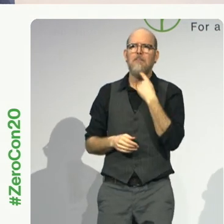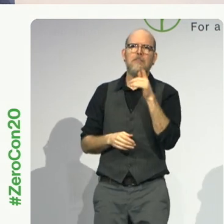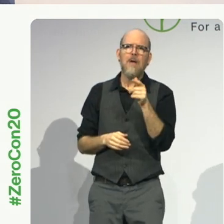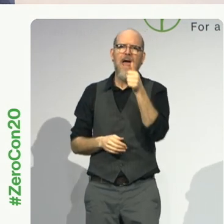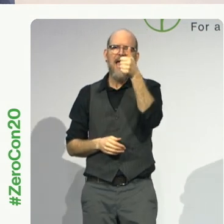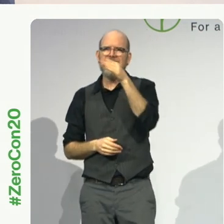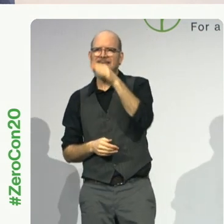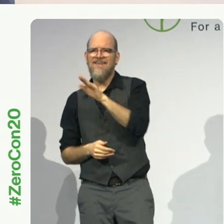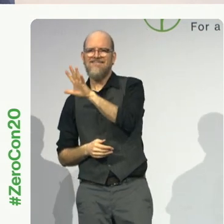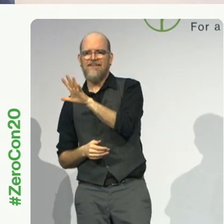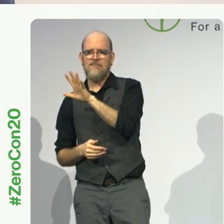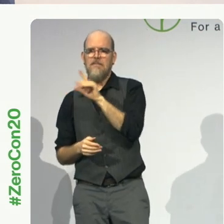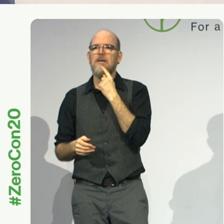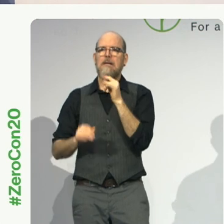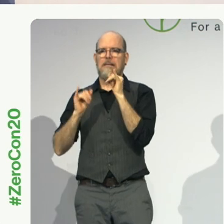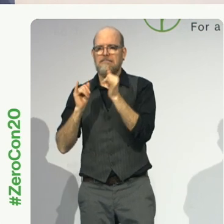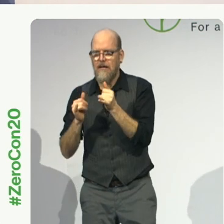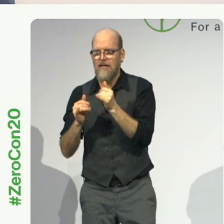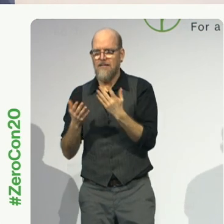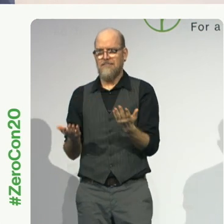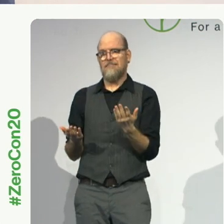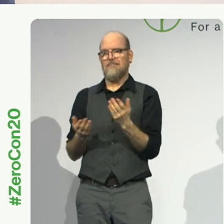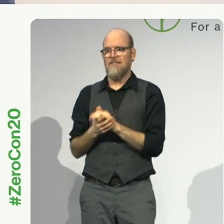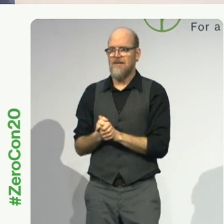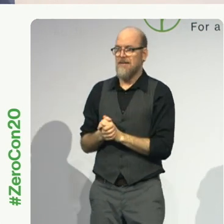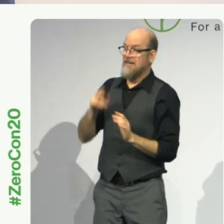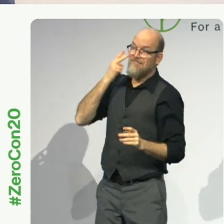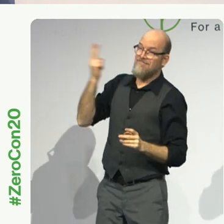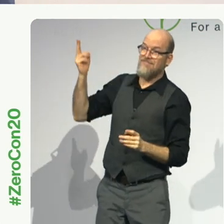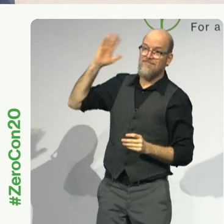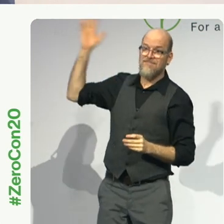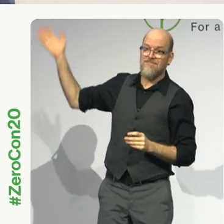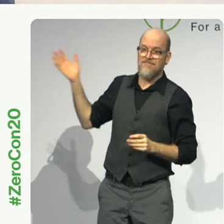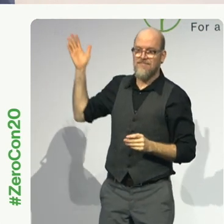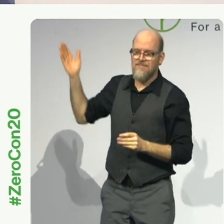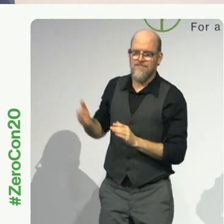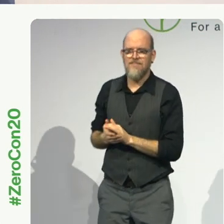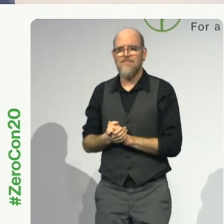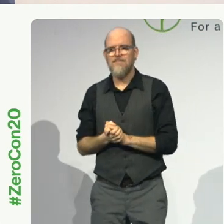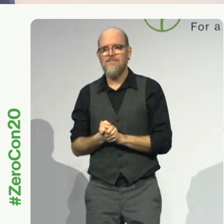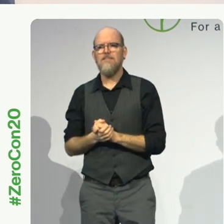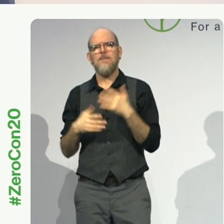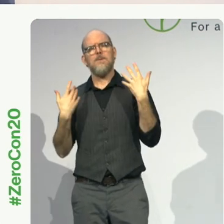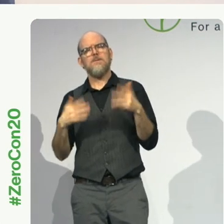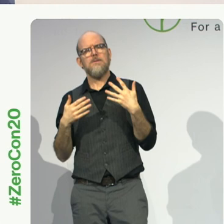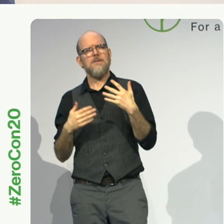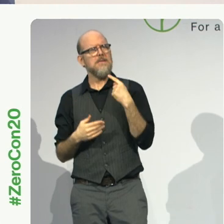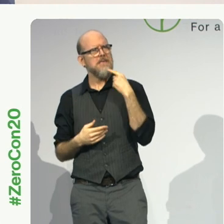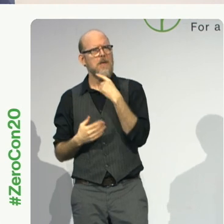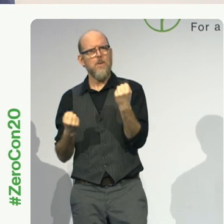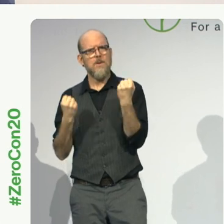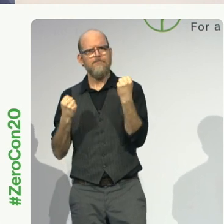entirely red with only five countries guaranteeing integration of children with